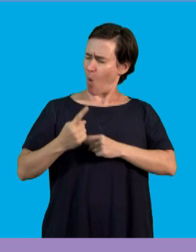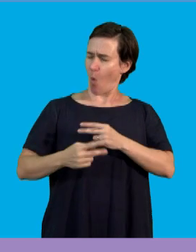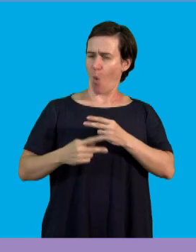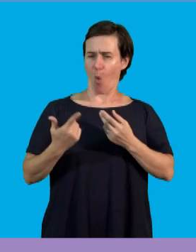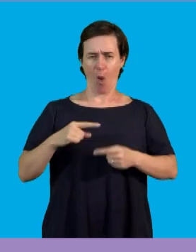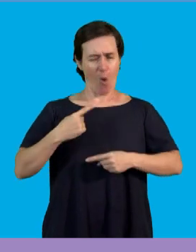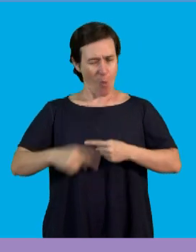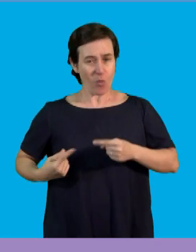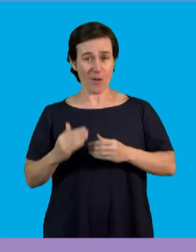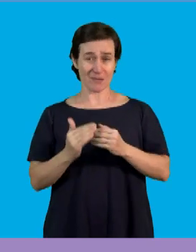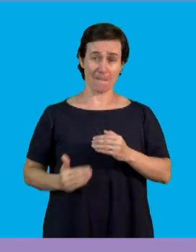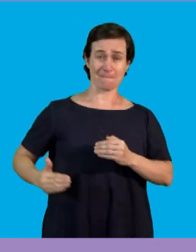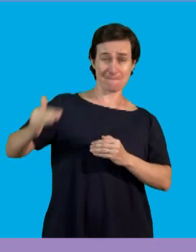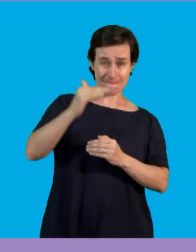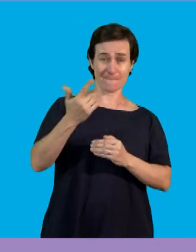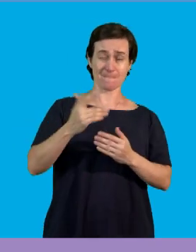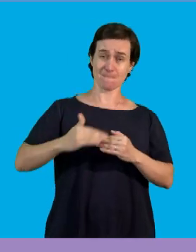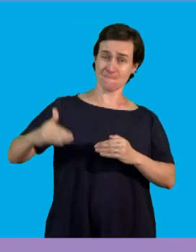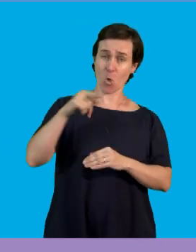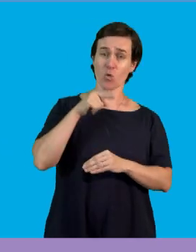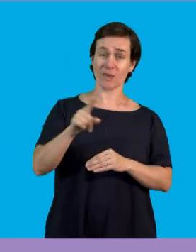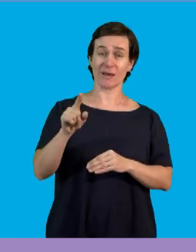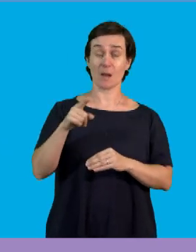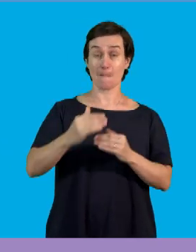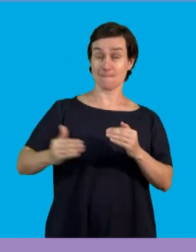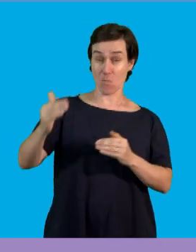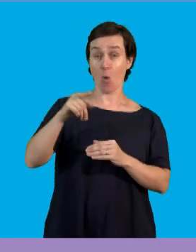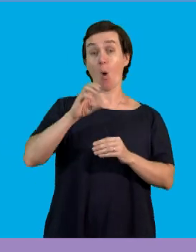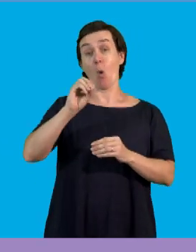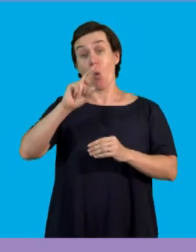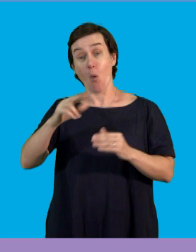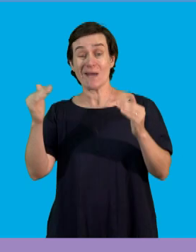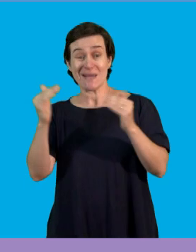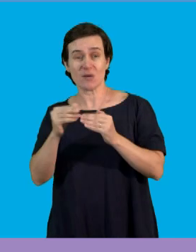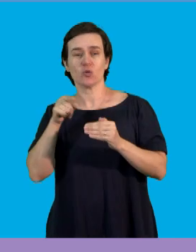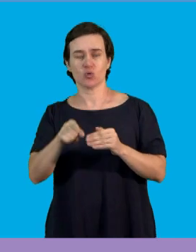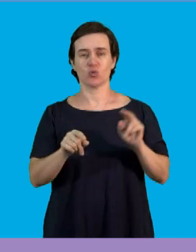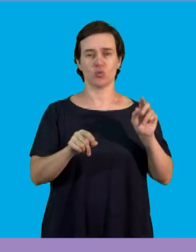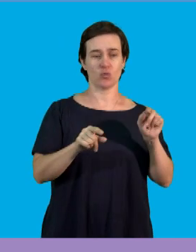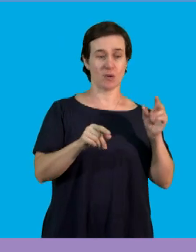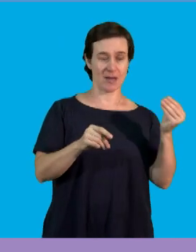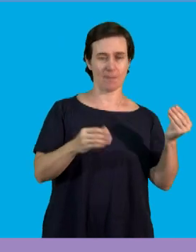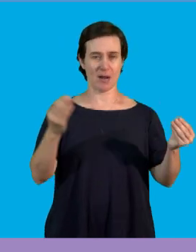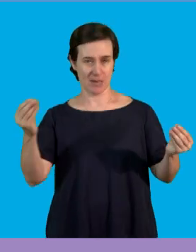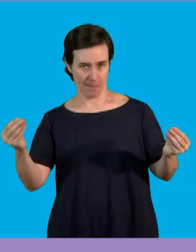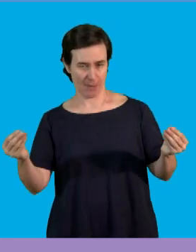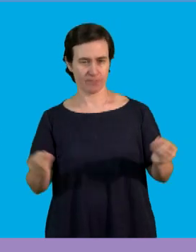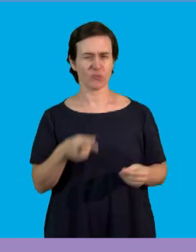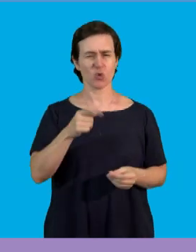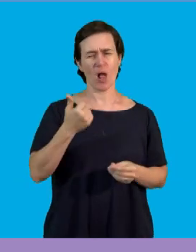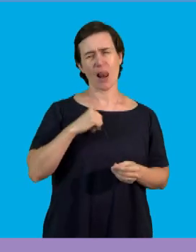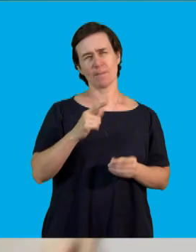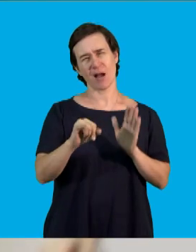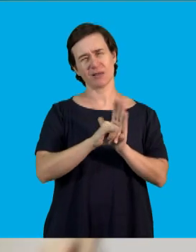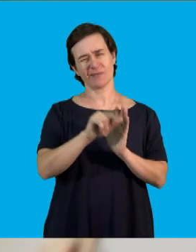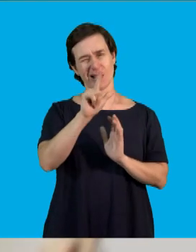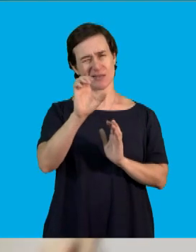greater than, sorry, bigger, greater or equals to those two numbers. So when you are finding the lowest common multiple